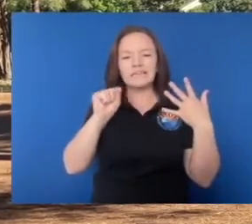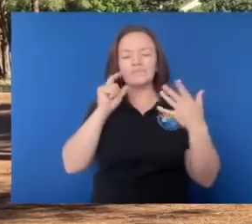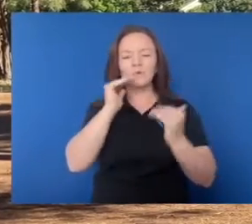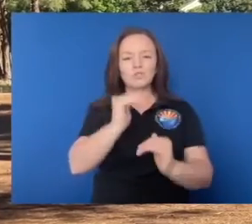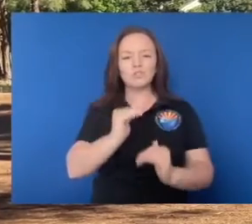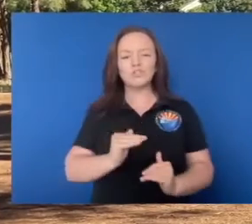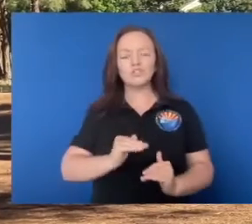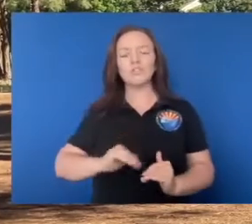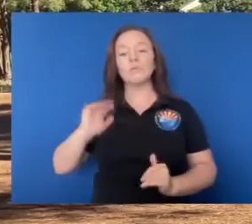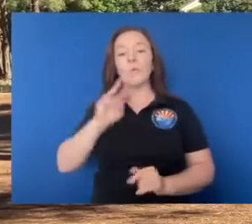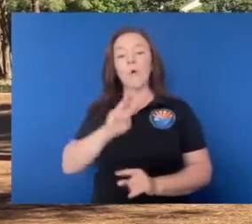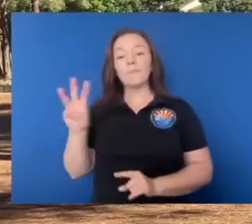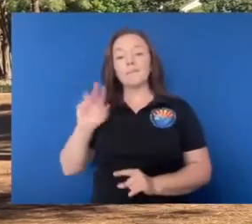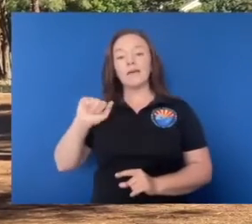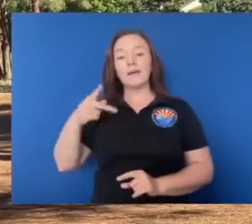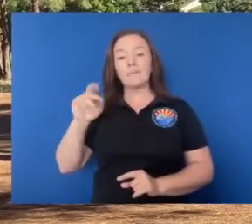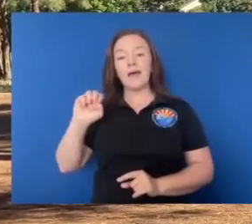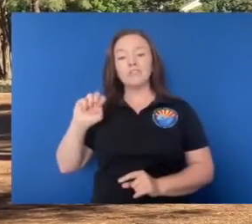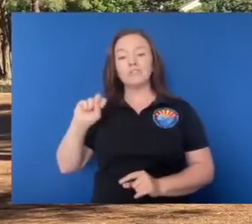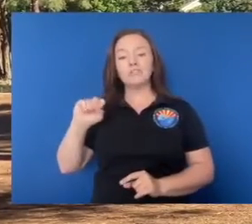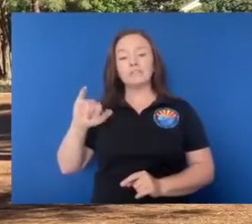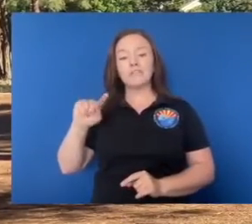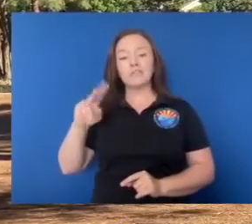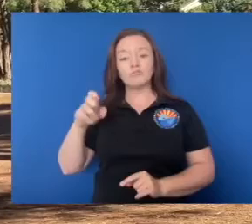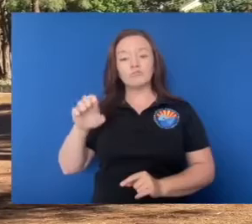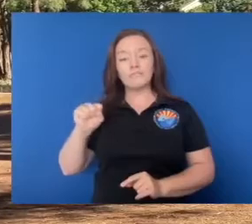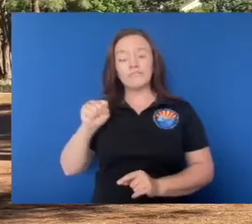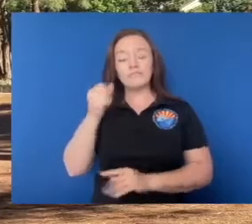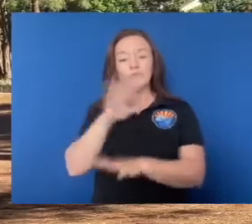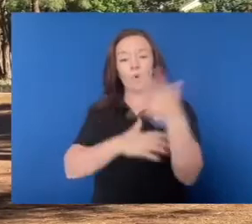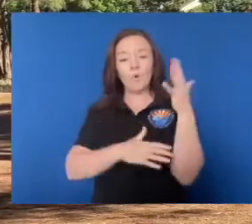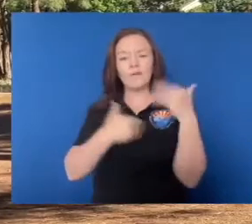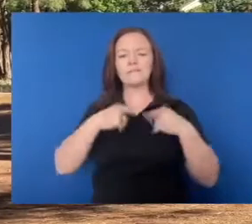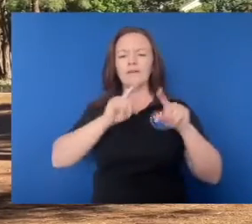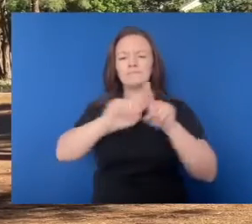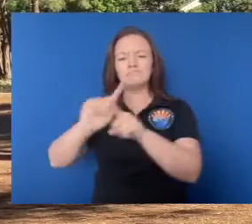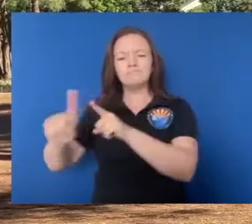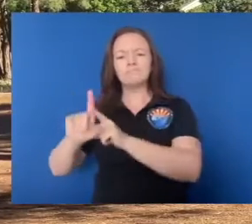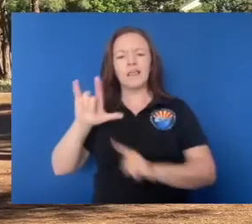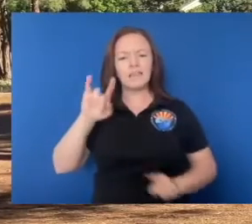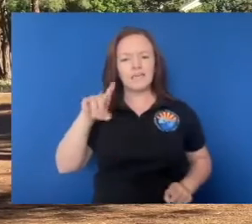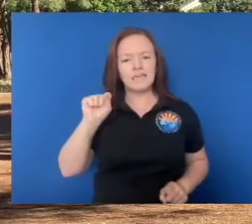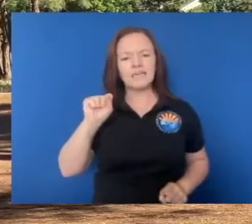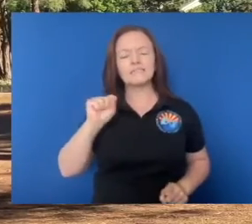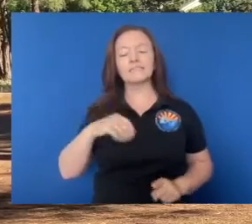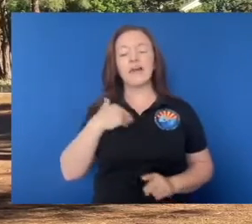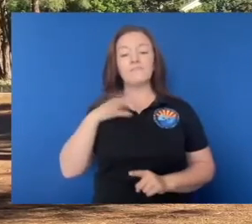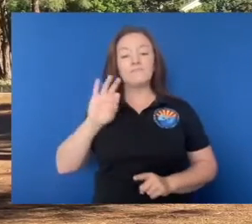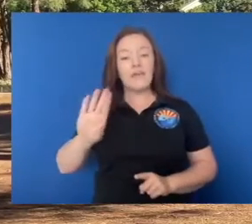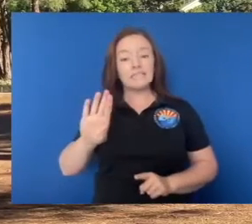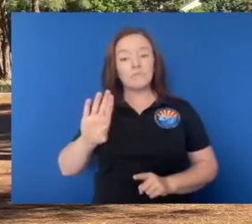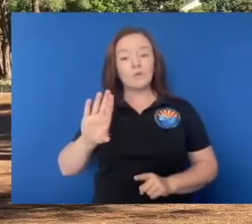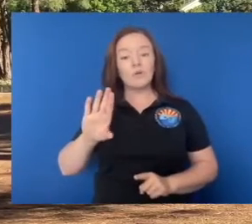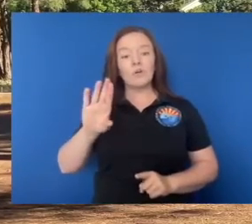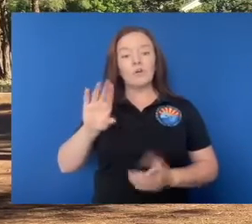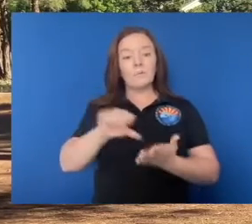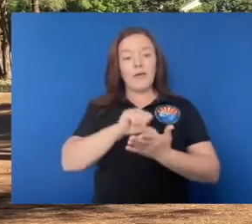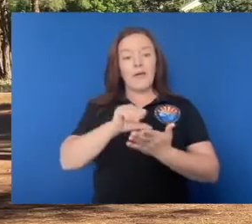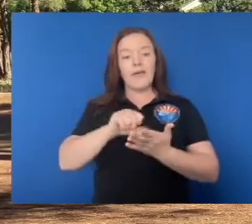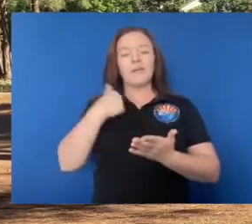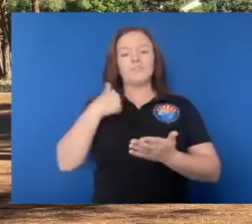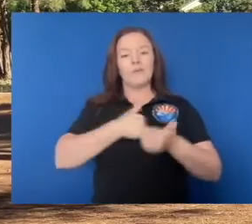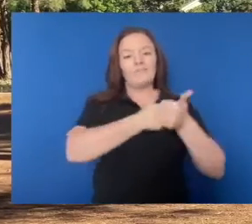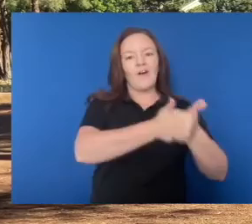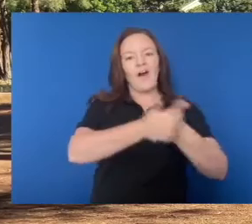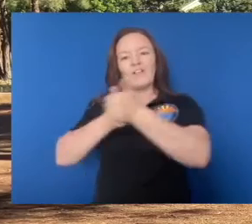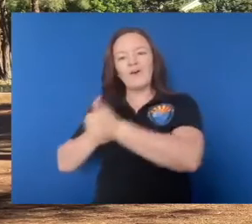can go to the Apache sick grieves forest website and they've got all the links to the different forests. Um, you there's our Facebook pages and we